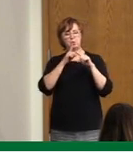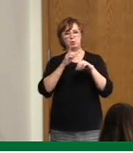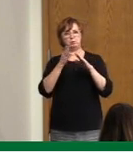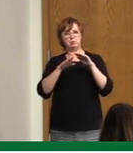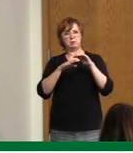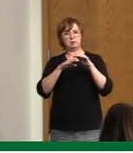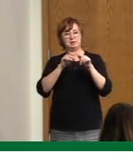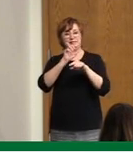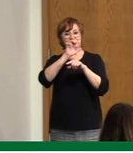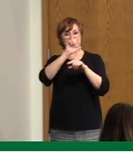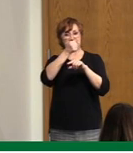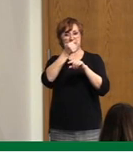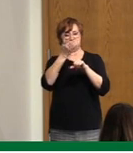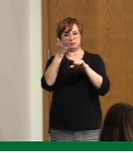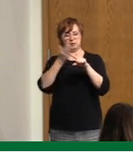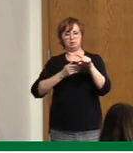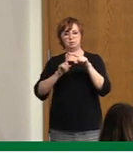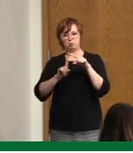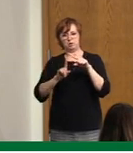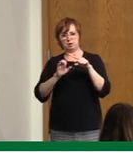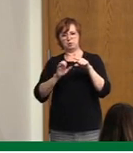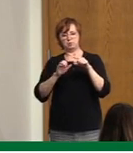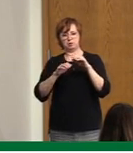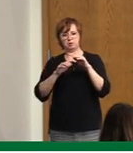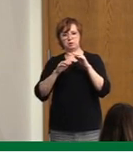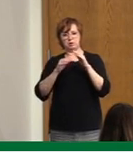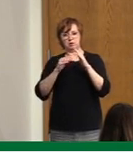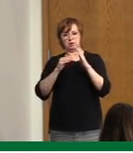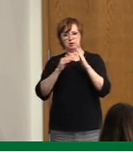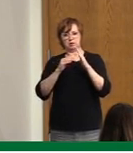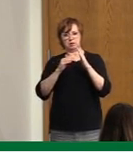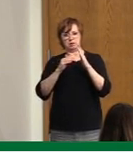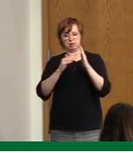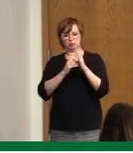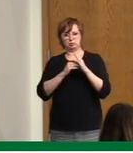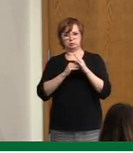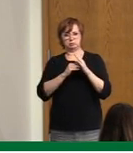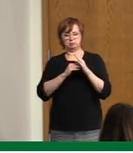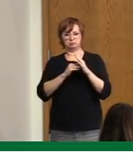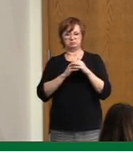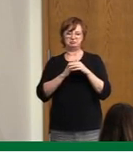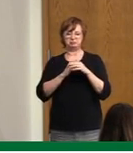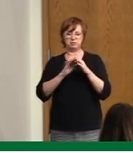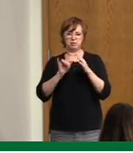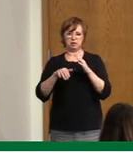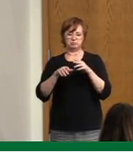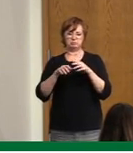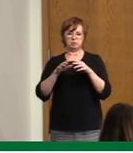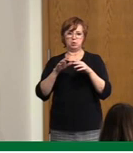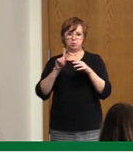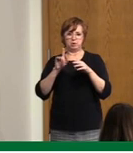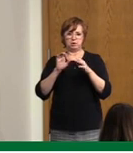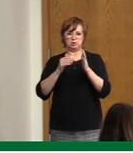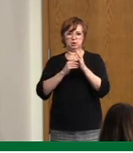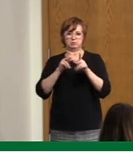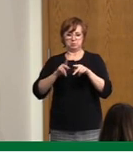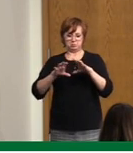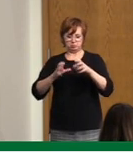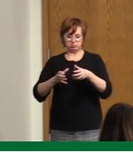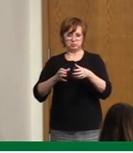obviously we have to look at other factors, and it's always a tradeoff. If you allow a bit of relaxation,